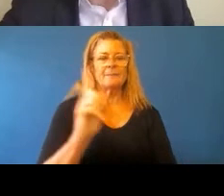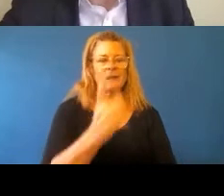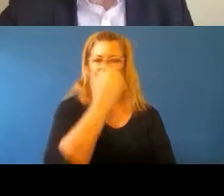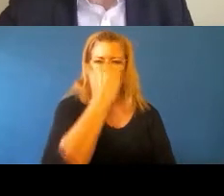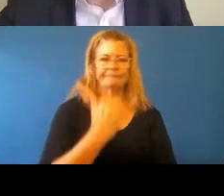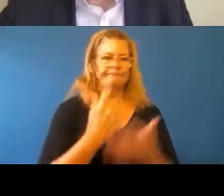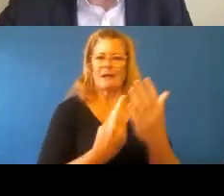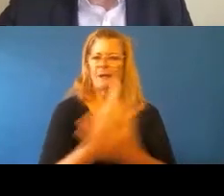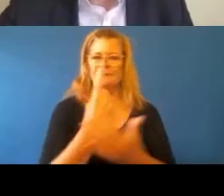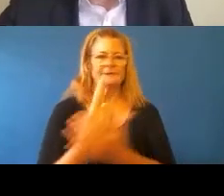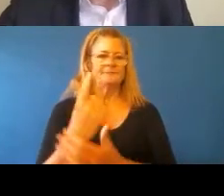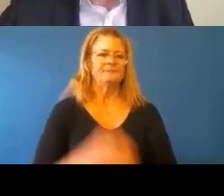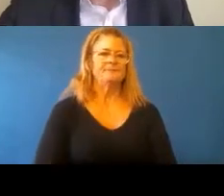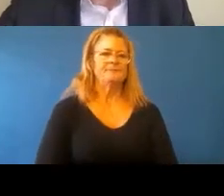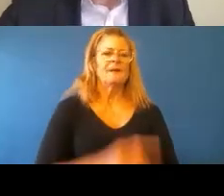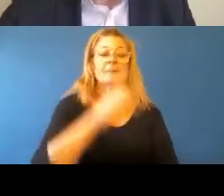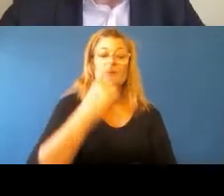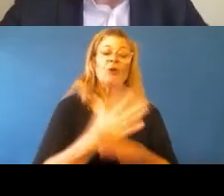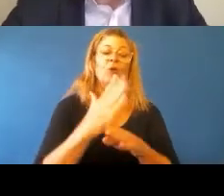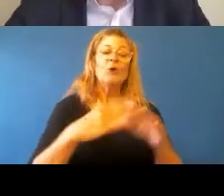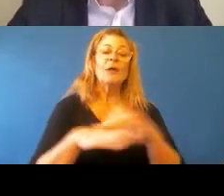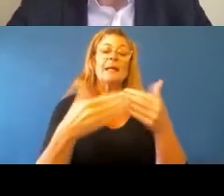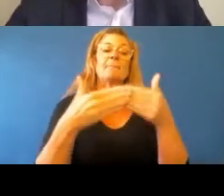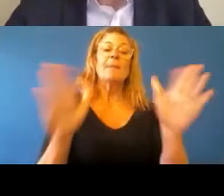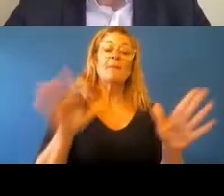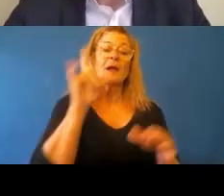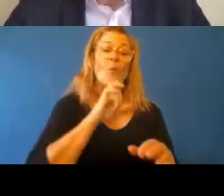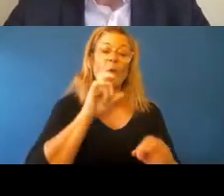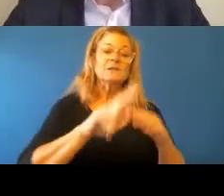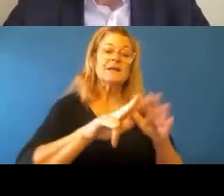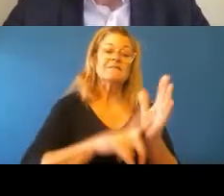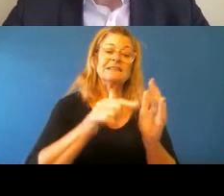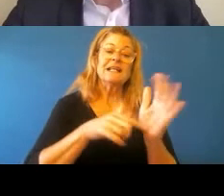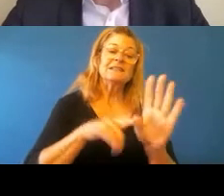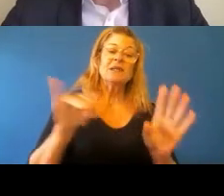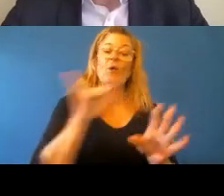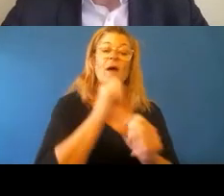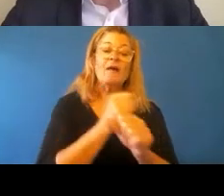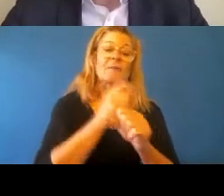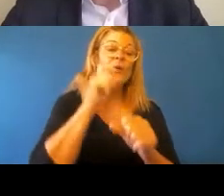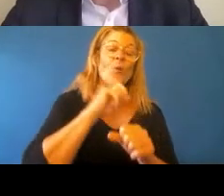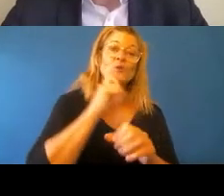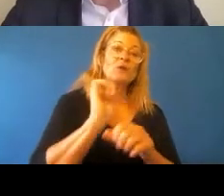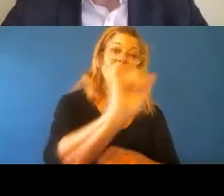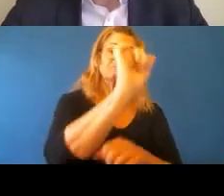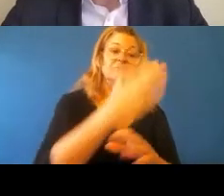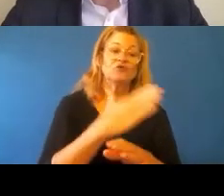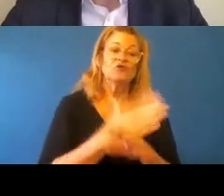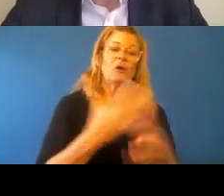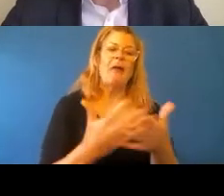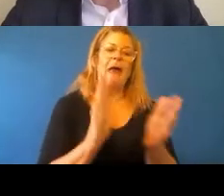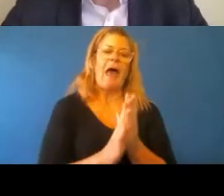a public water facility or council and looked at, how do I give effect to the